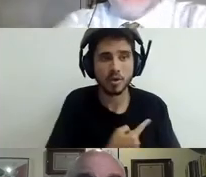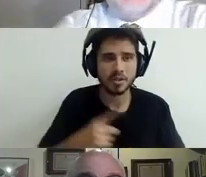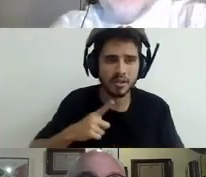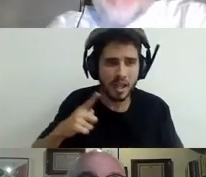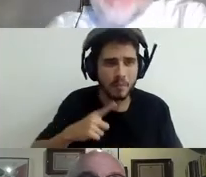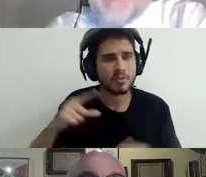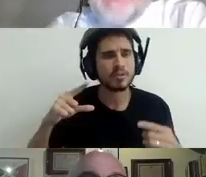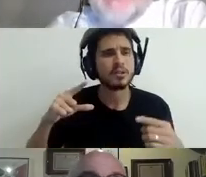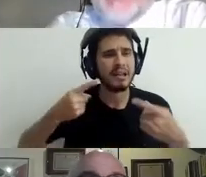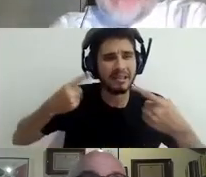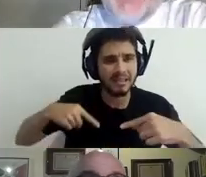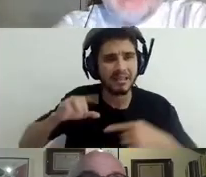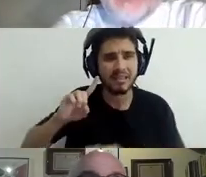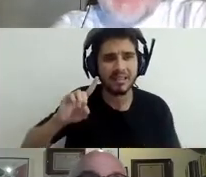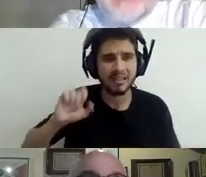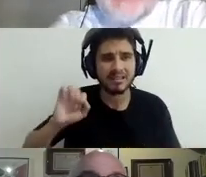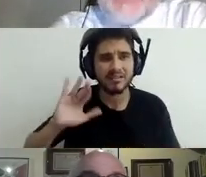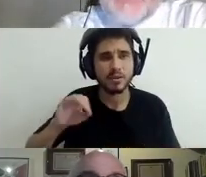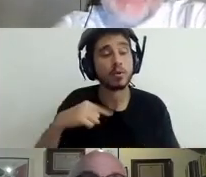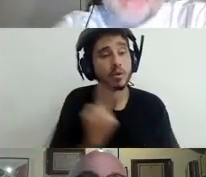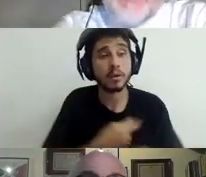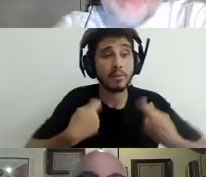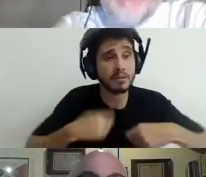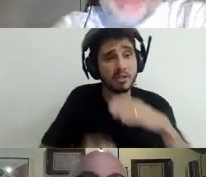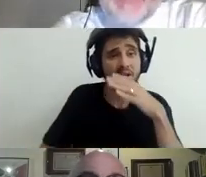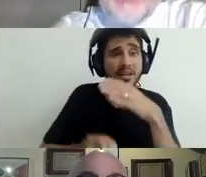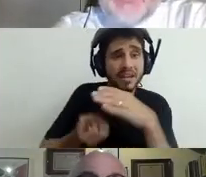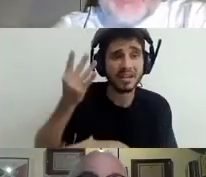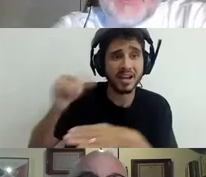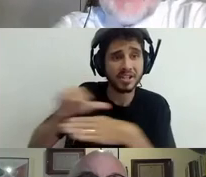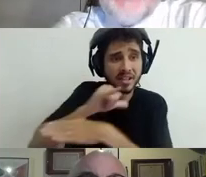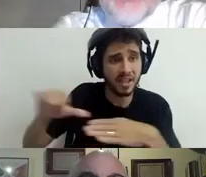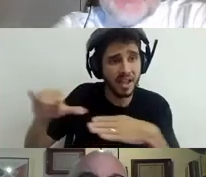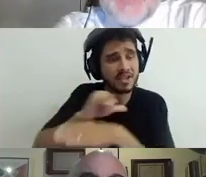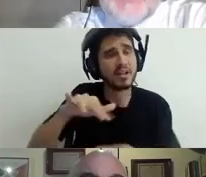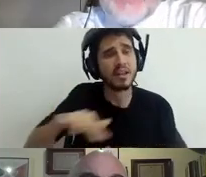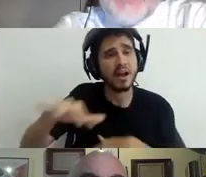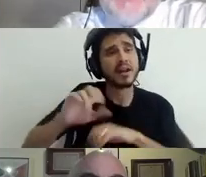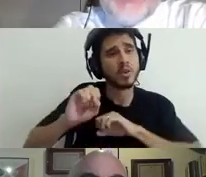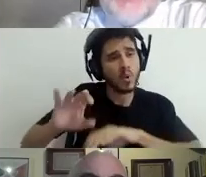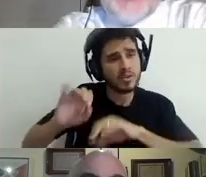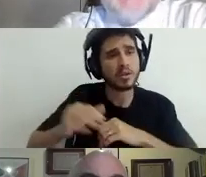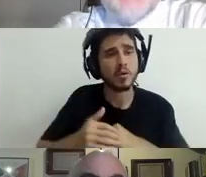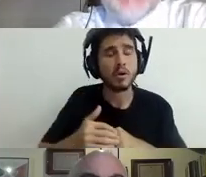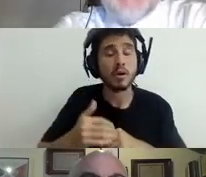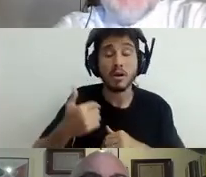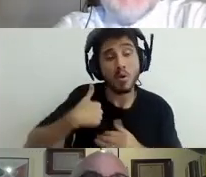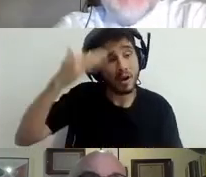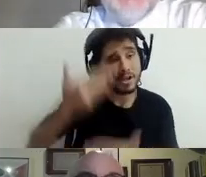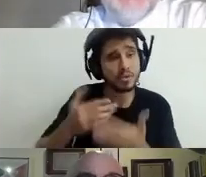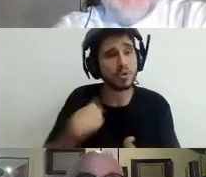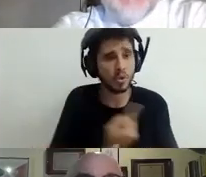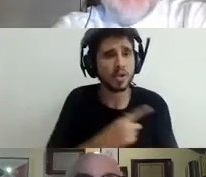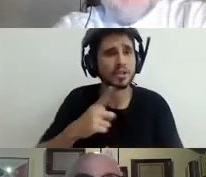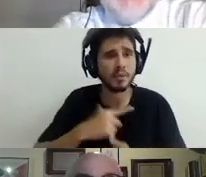And I think this is a very important task for the science and research community because